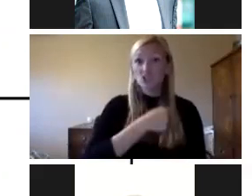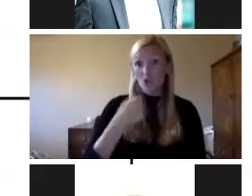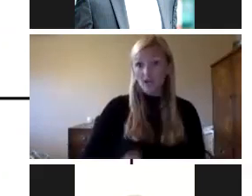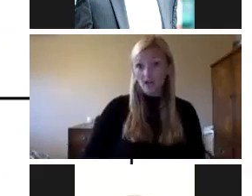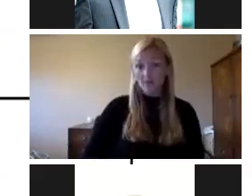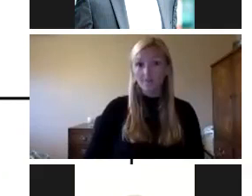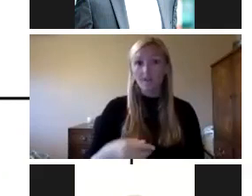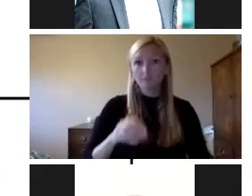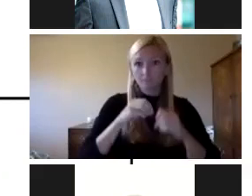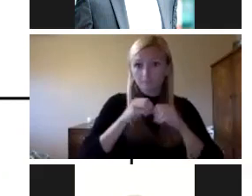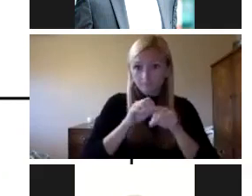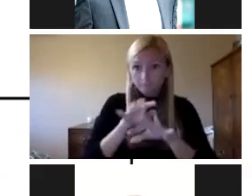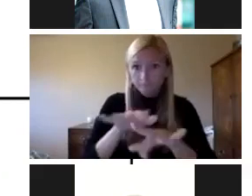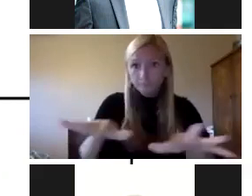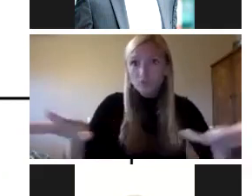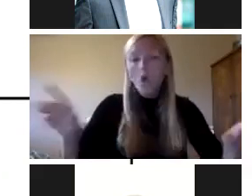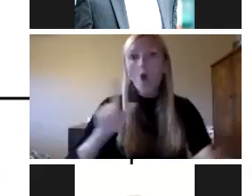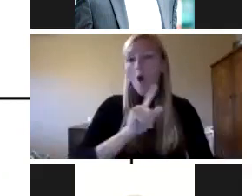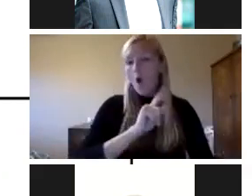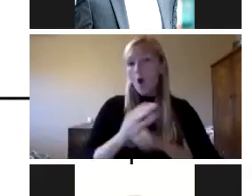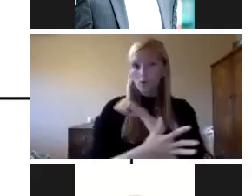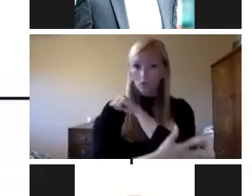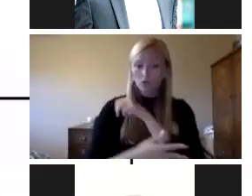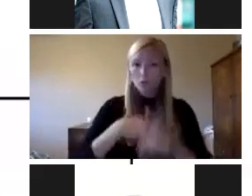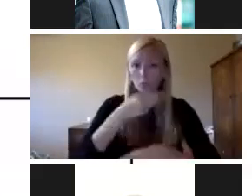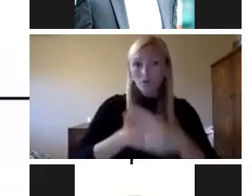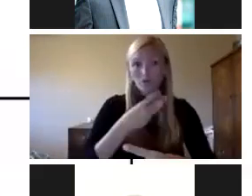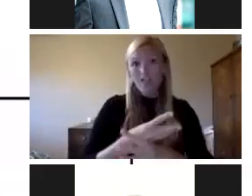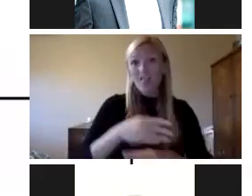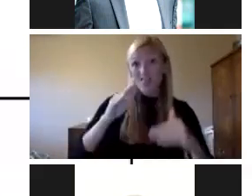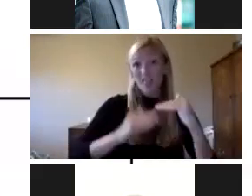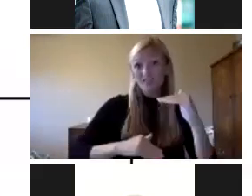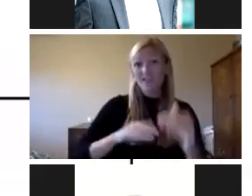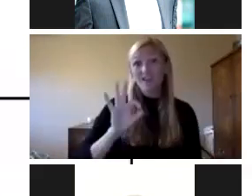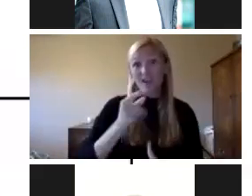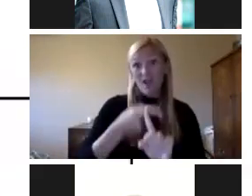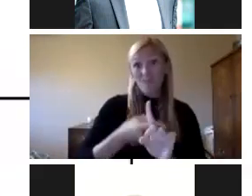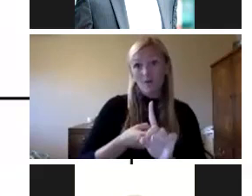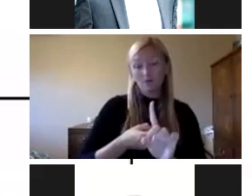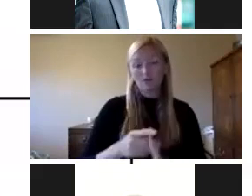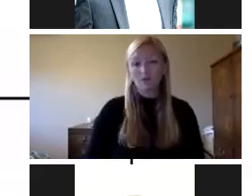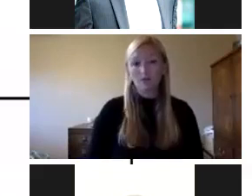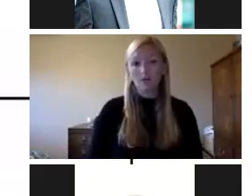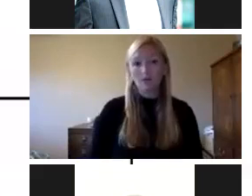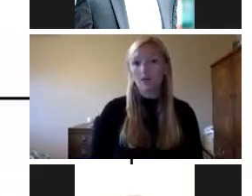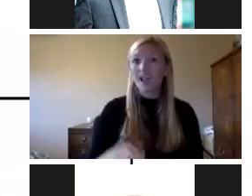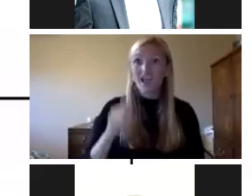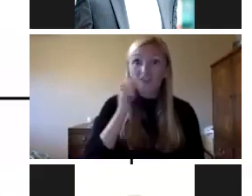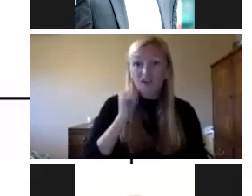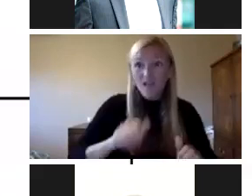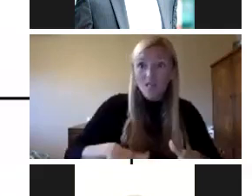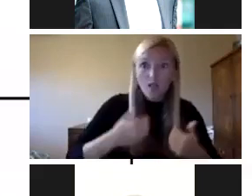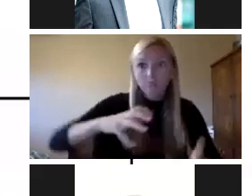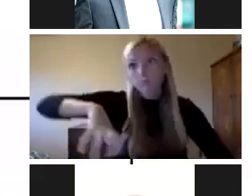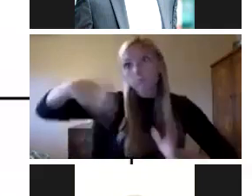It's spread nearly across every country of the globe in just under nine months. It's really quite daunting. It's overturned daily lives, shattered businesses